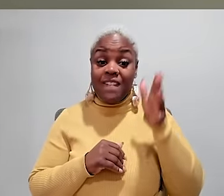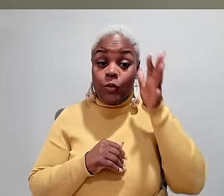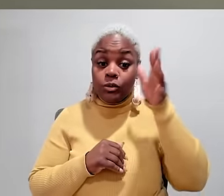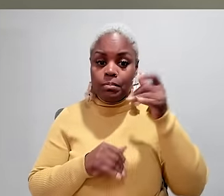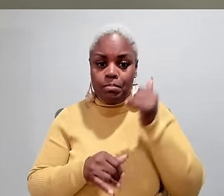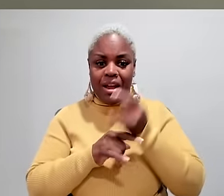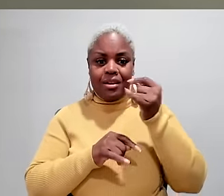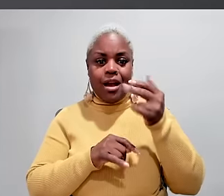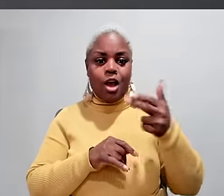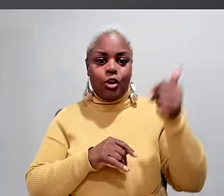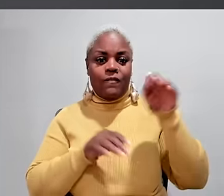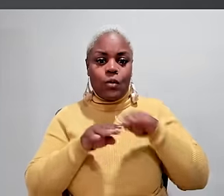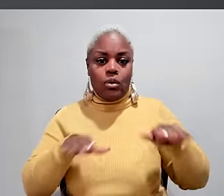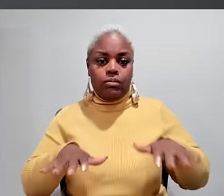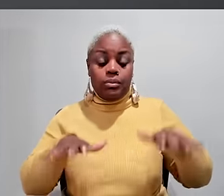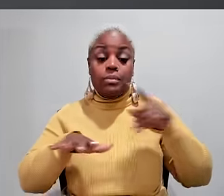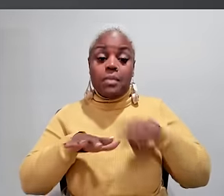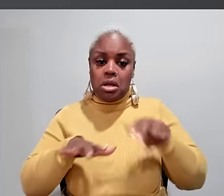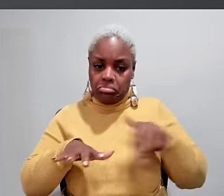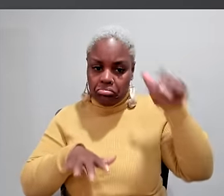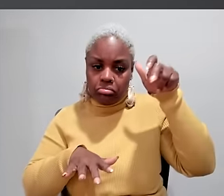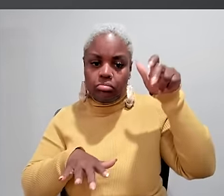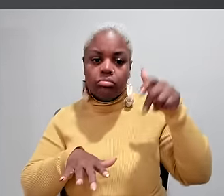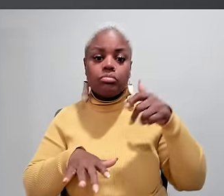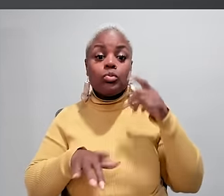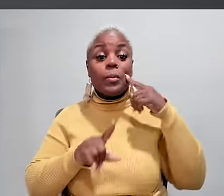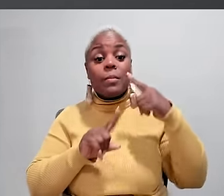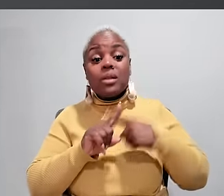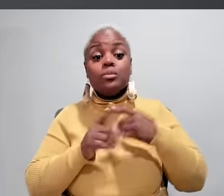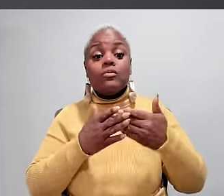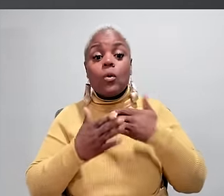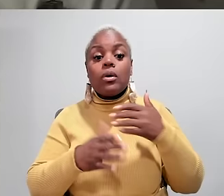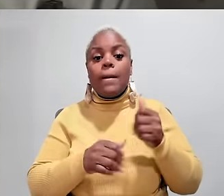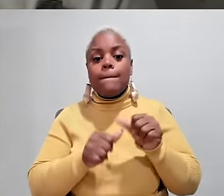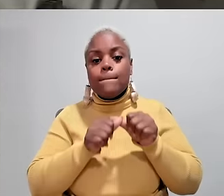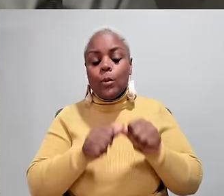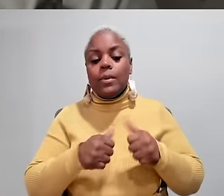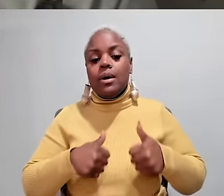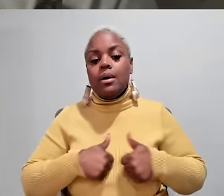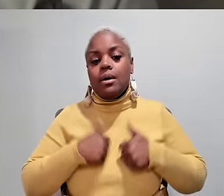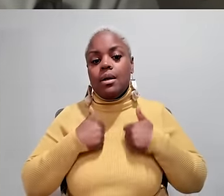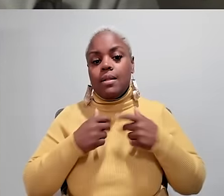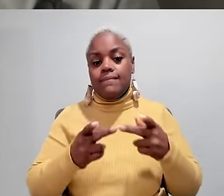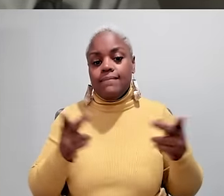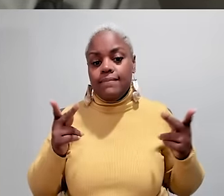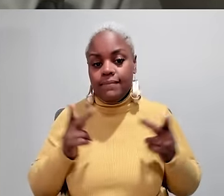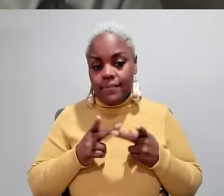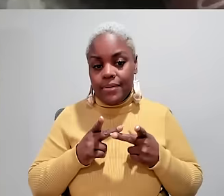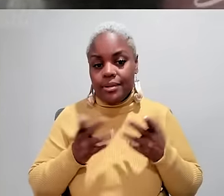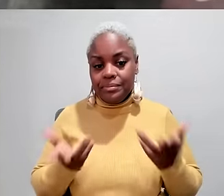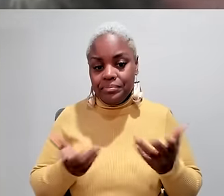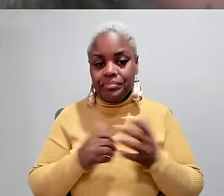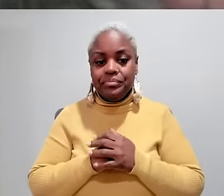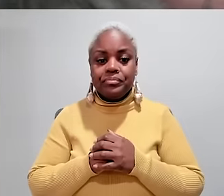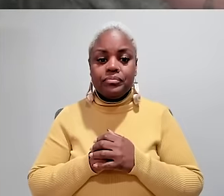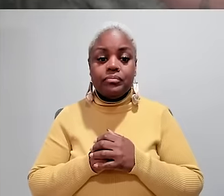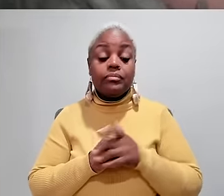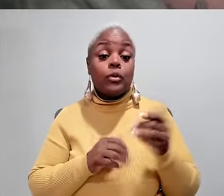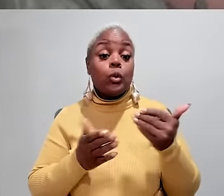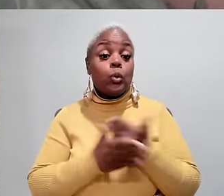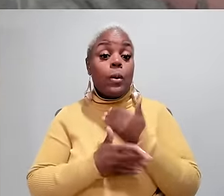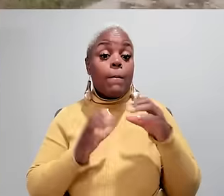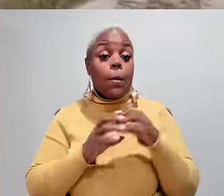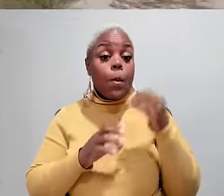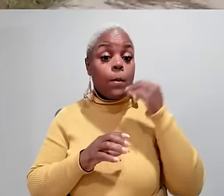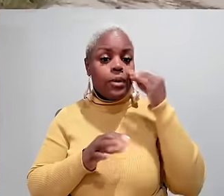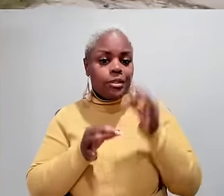need an ark. JUDY They eventually made it to a higher floor. But it would be months before they had a permanent place